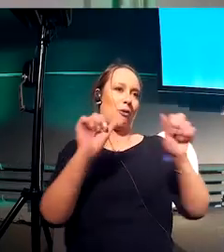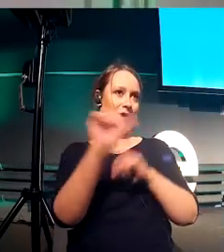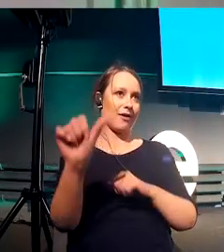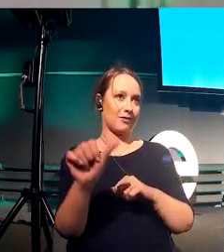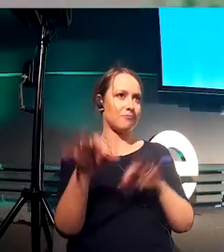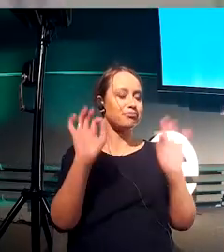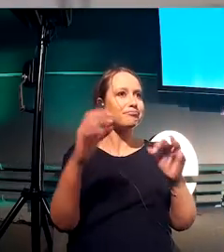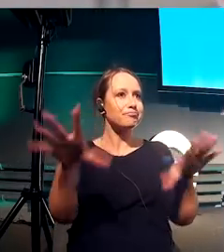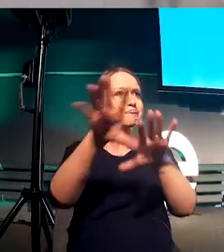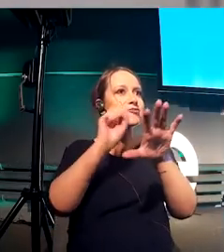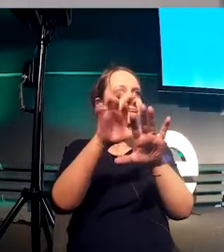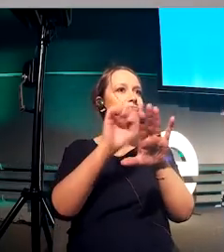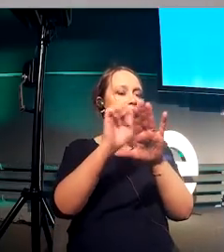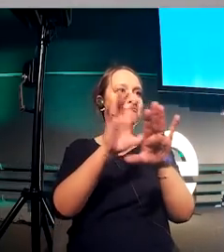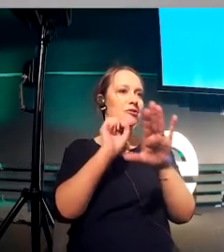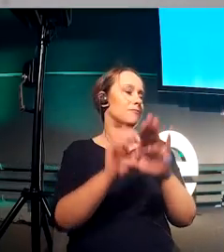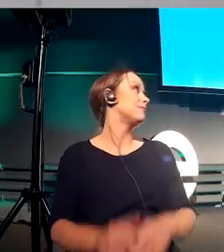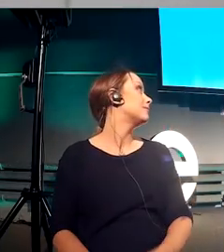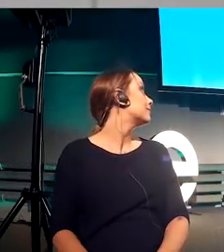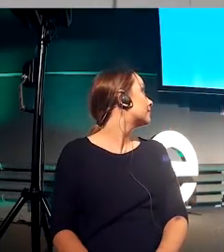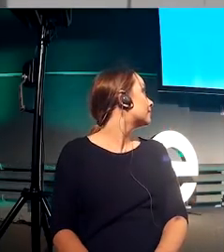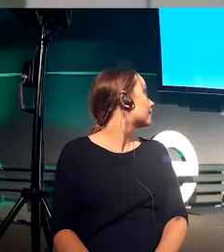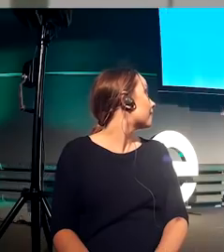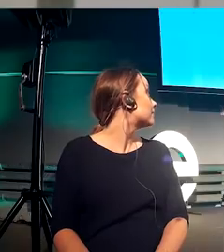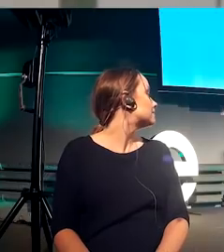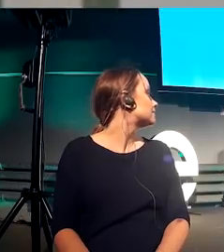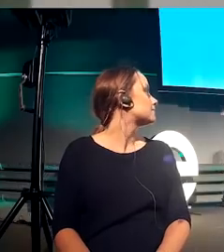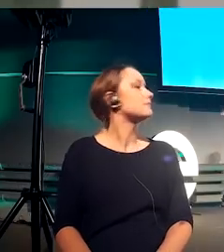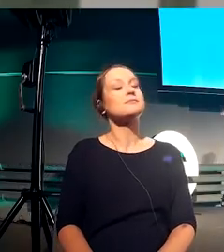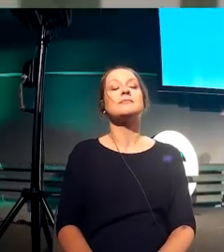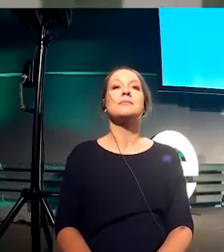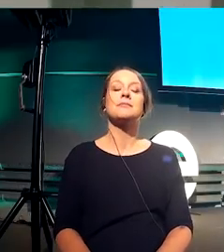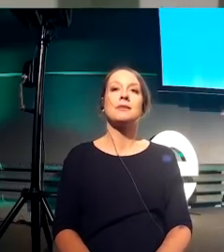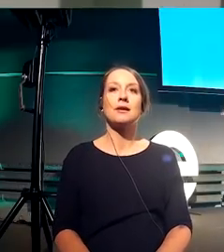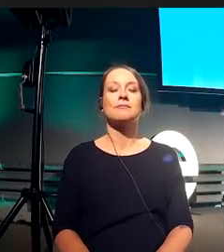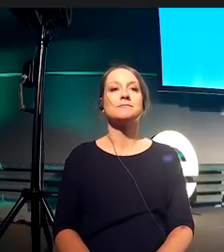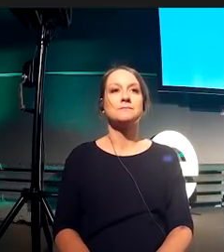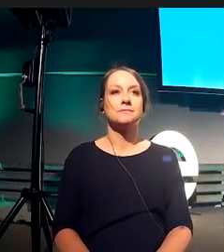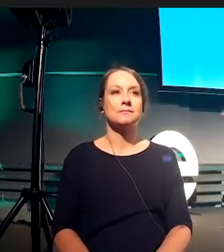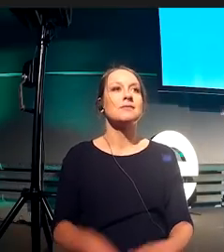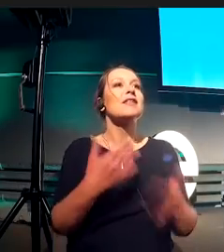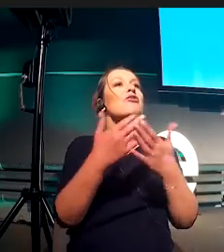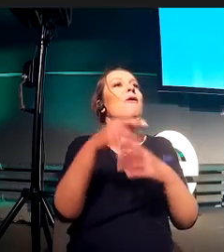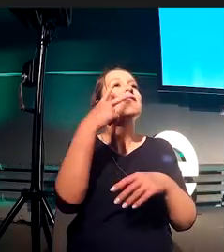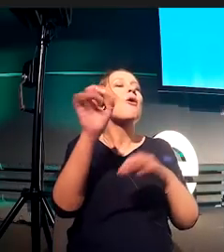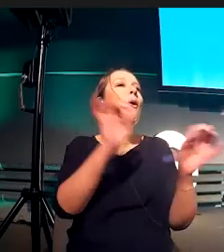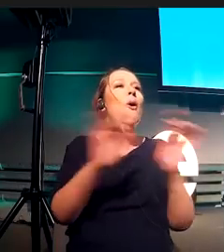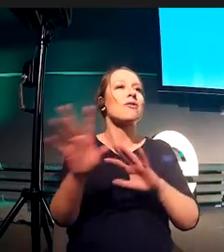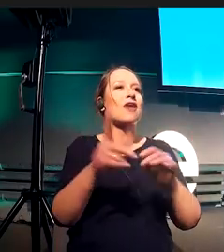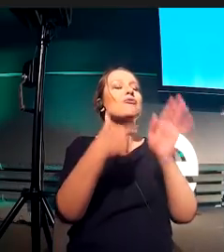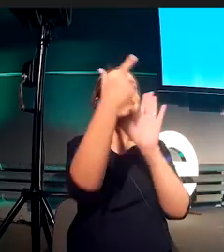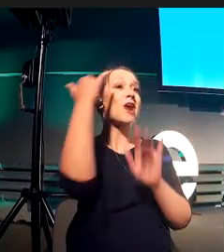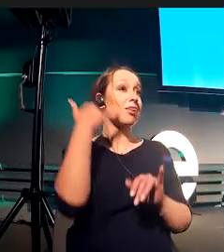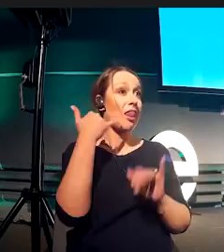into. So the different dynamics of the grid fits itself into our different needs. What size will our margins